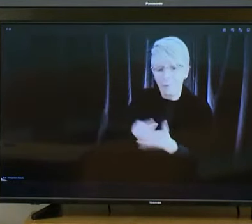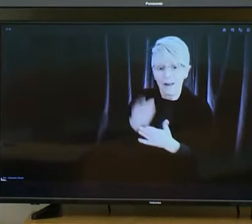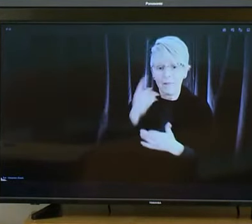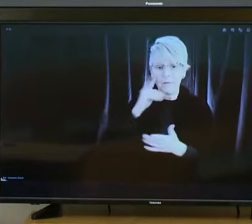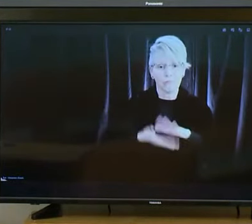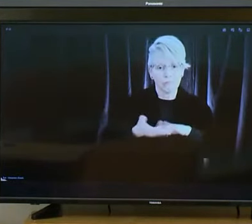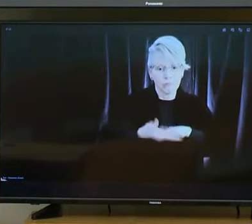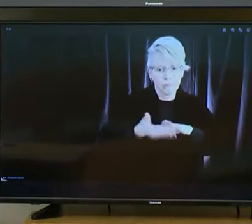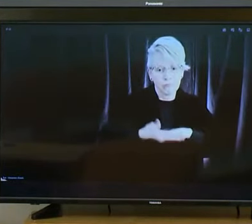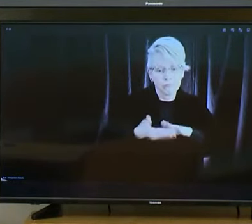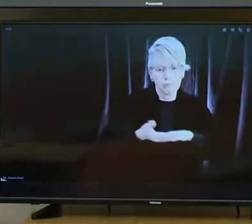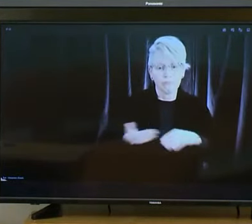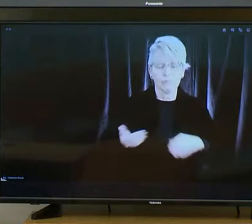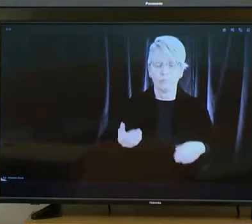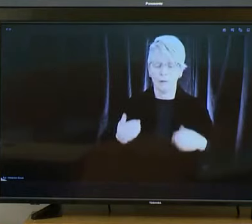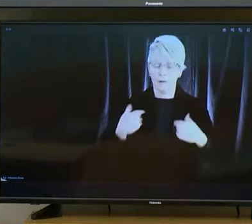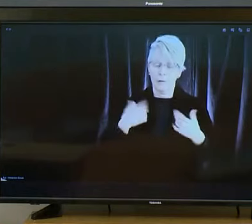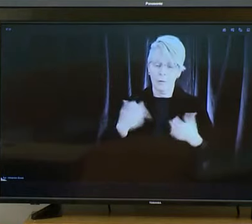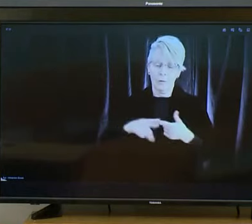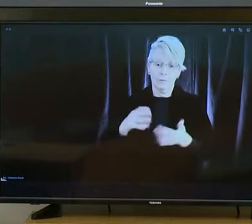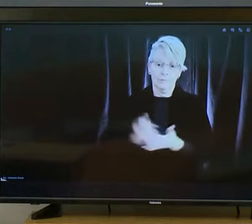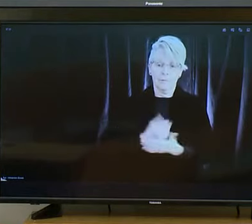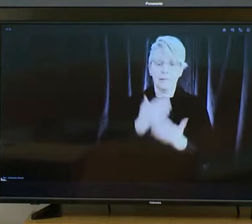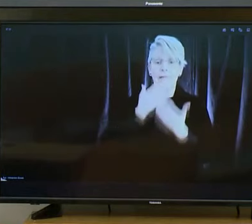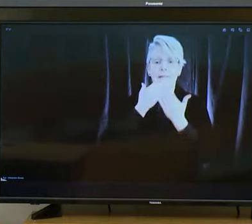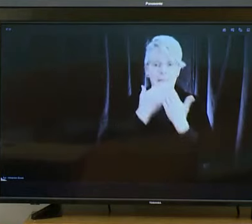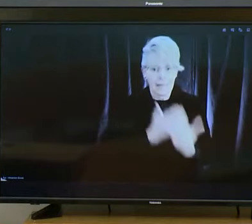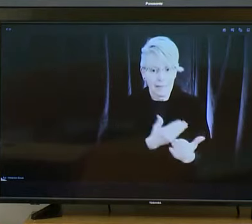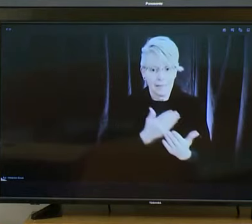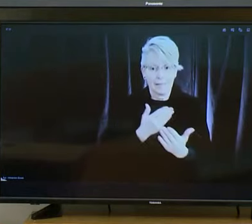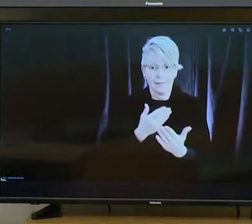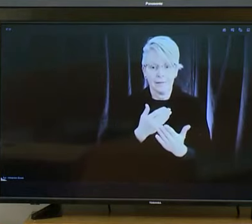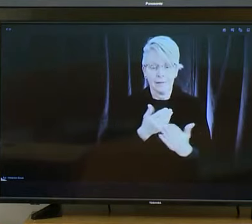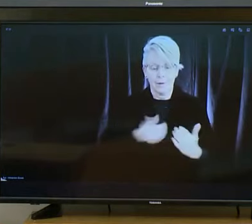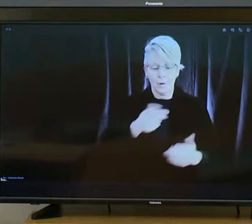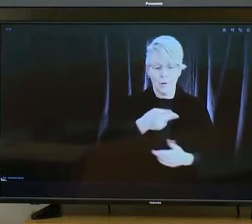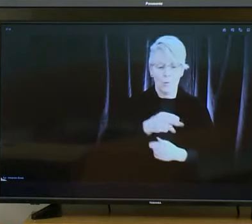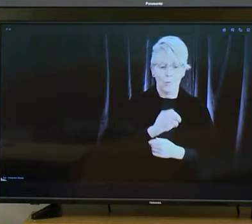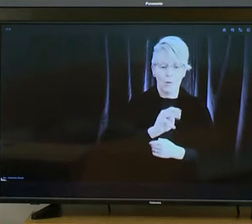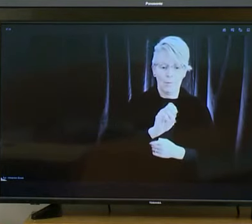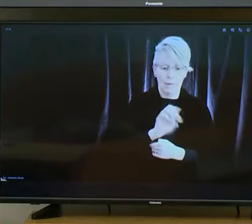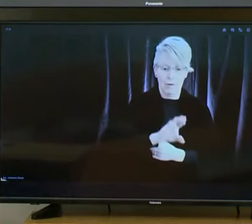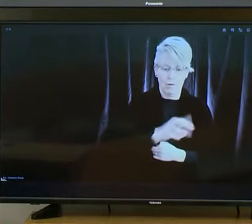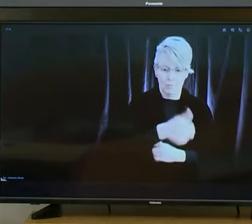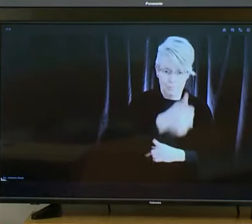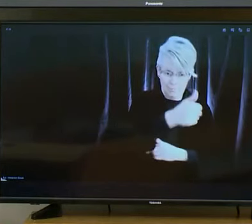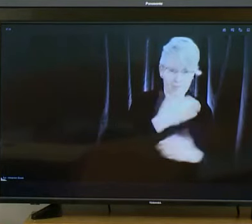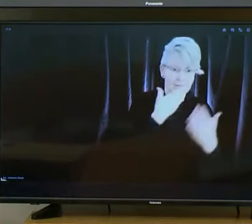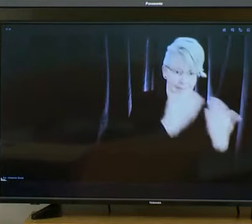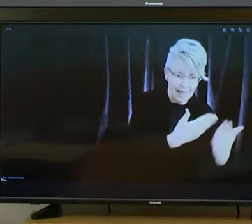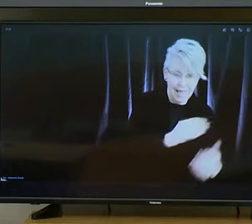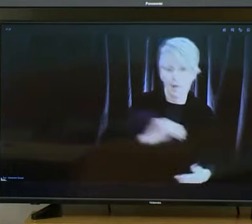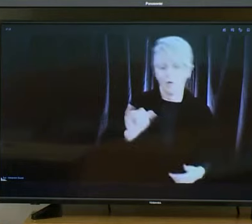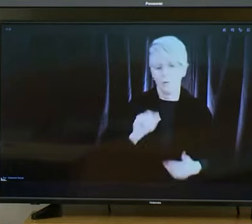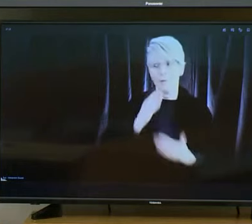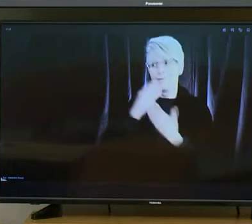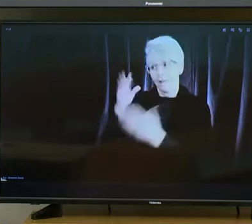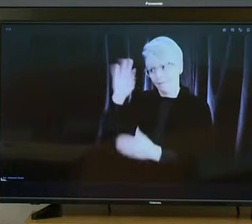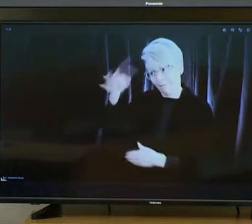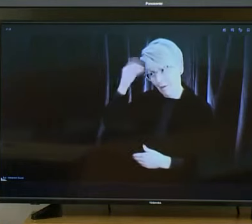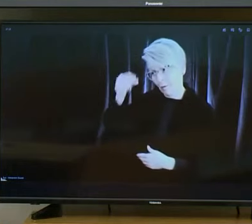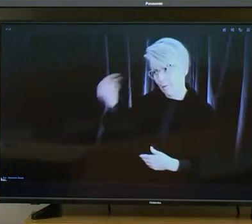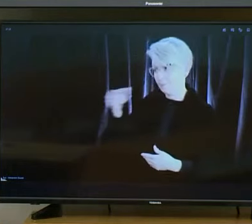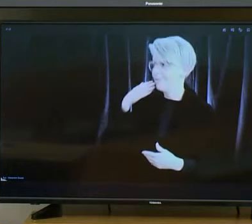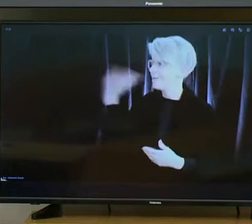um i'd like to take the opportunity to thank both the um the premier the provincial government but as well also the the federal government for their